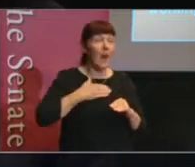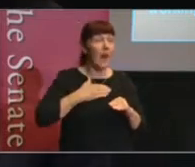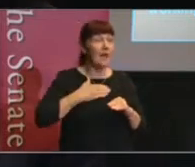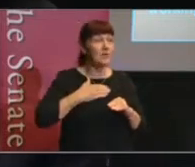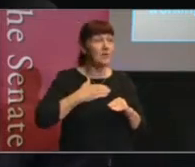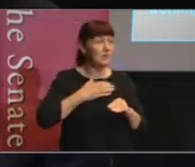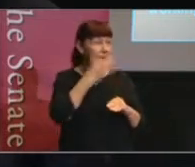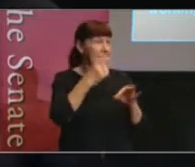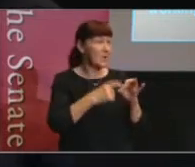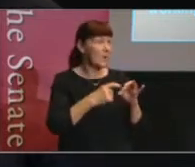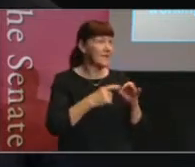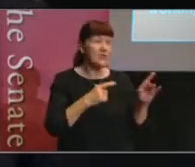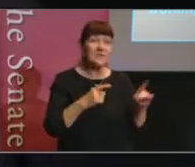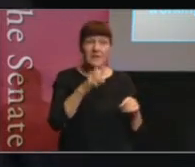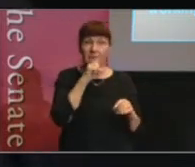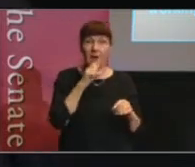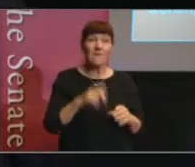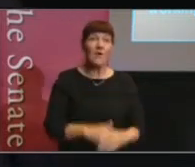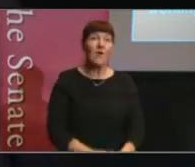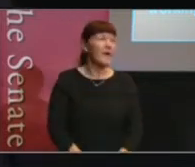that question. There is a microphone here.